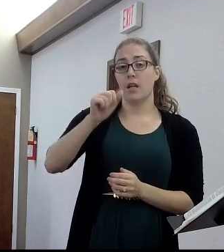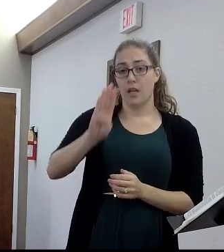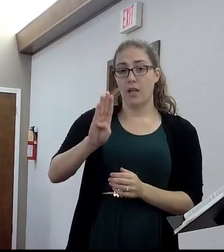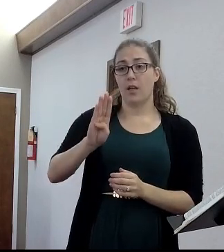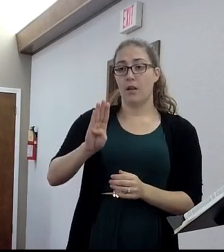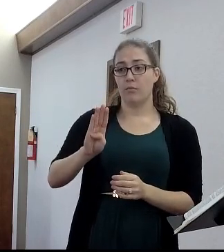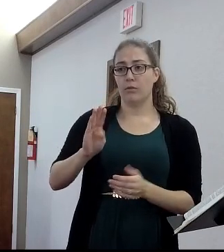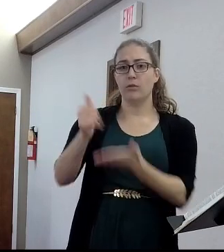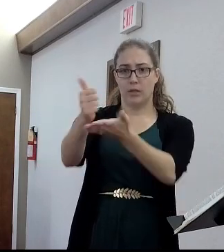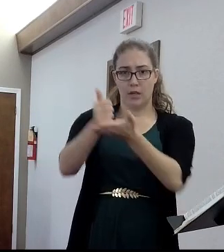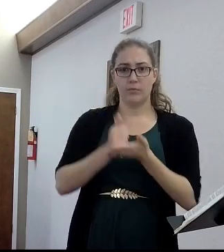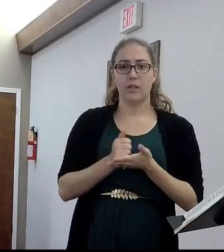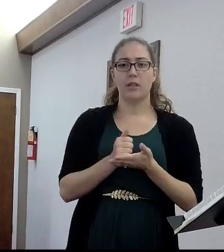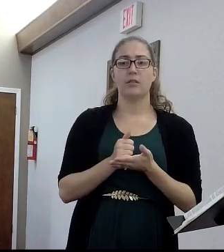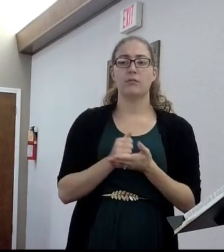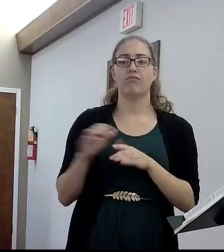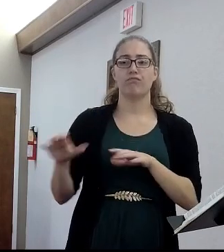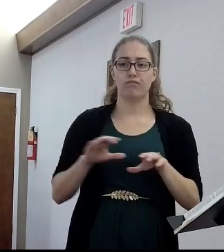as well.